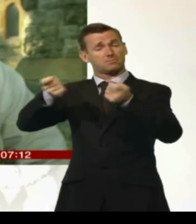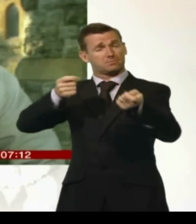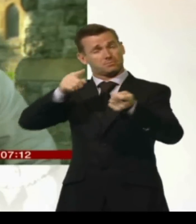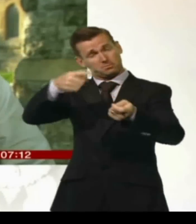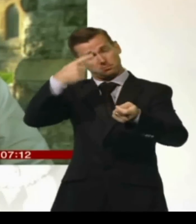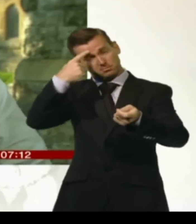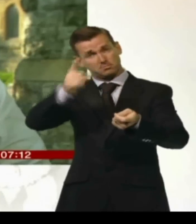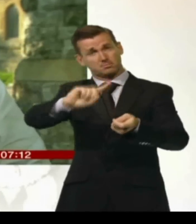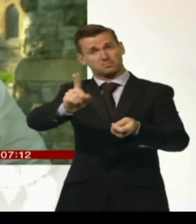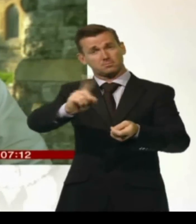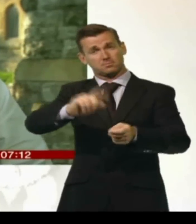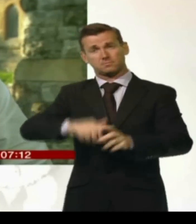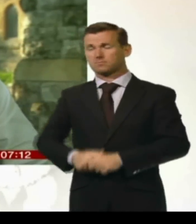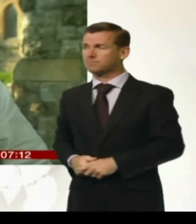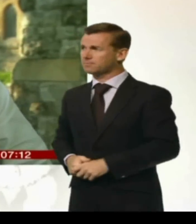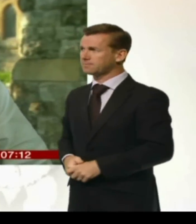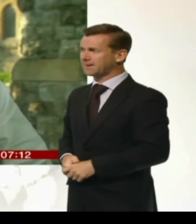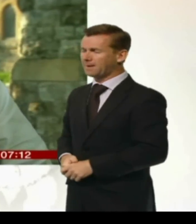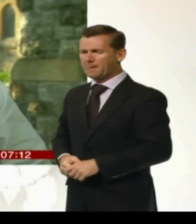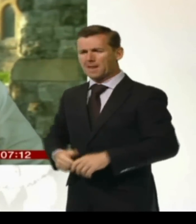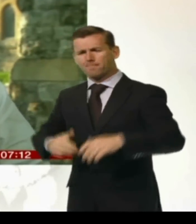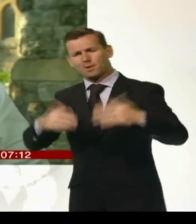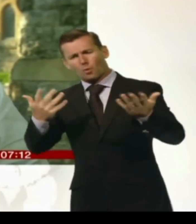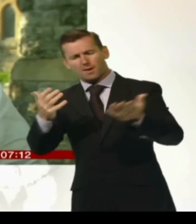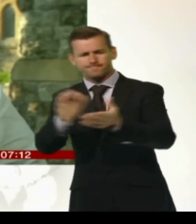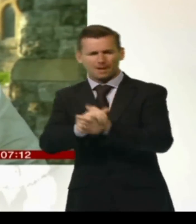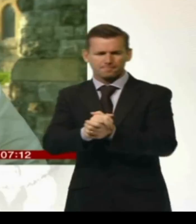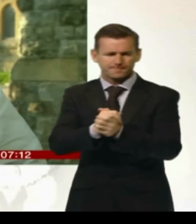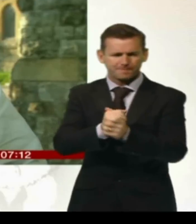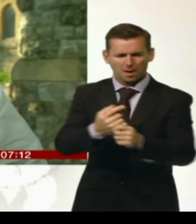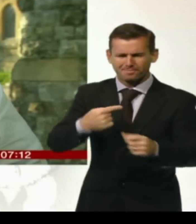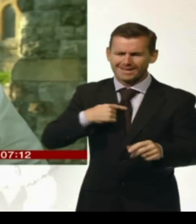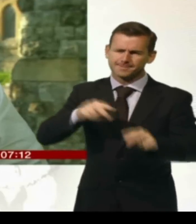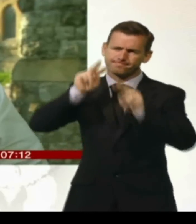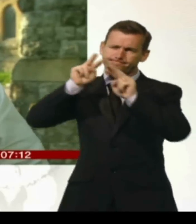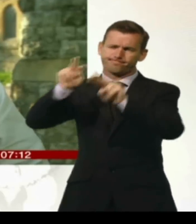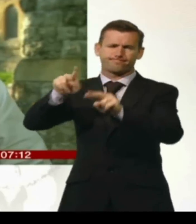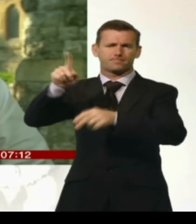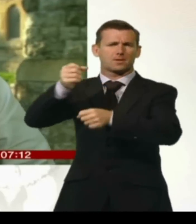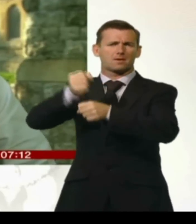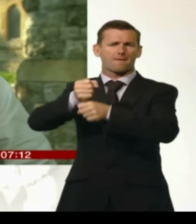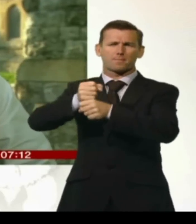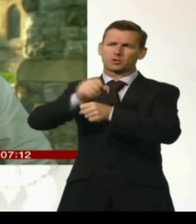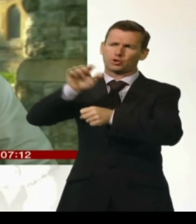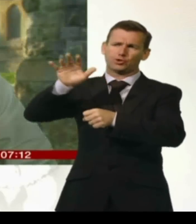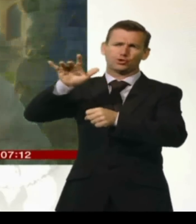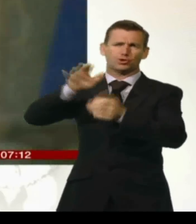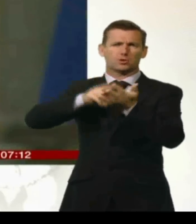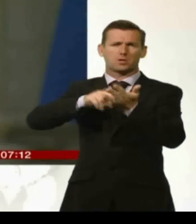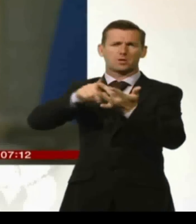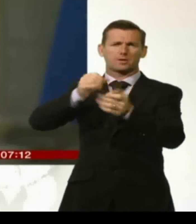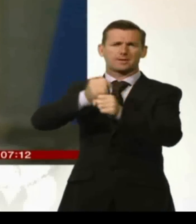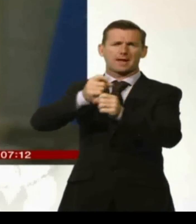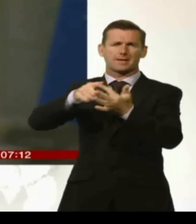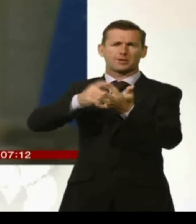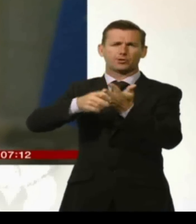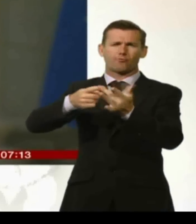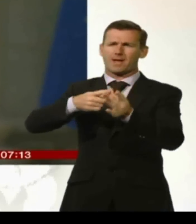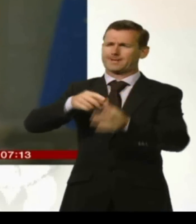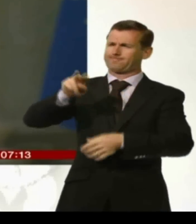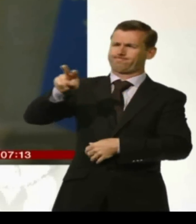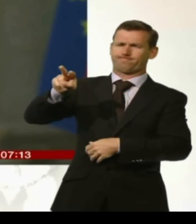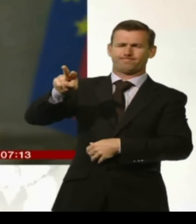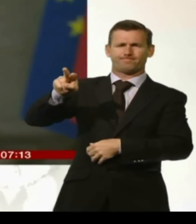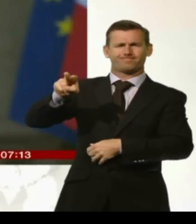Well, all of this tells me something. When I look at what the leadership in Nigeria has done, we don't need politicians in leadership. We need